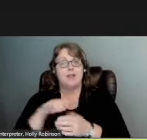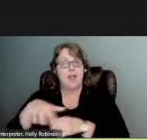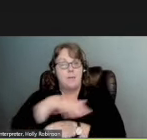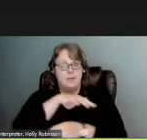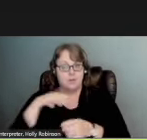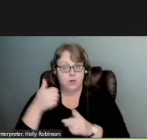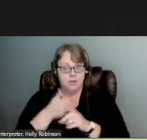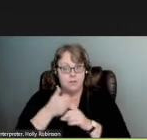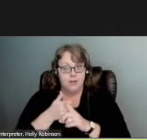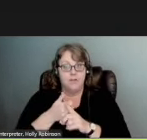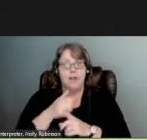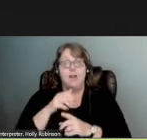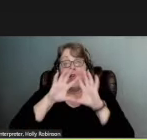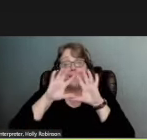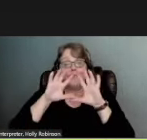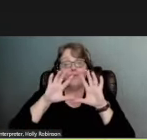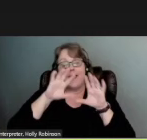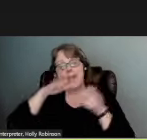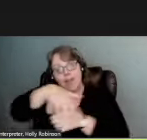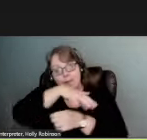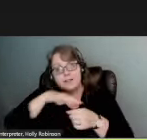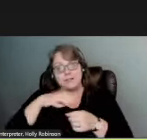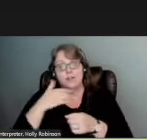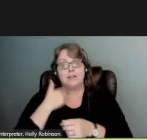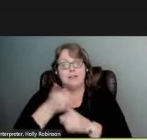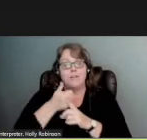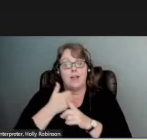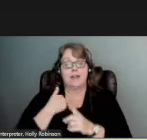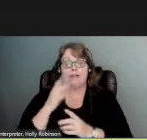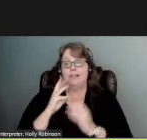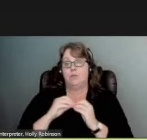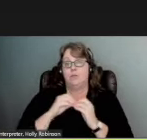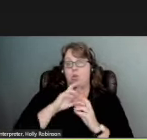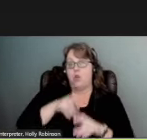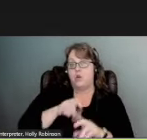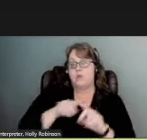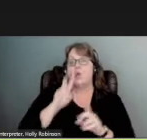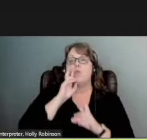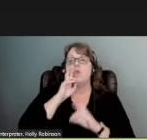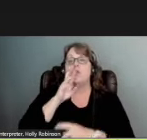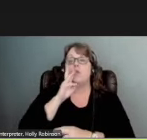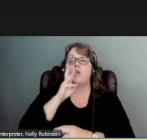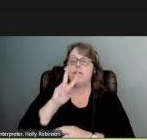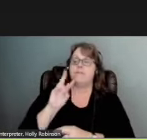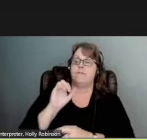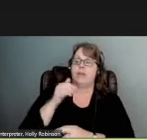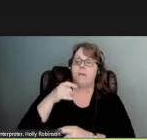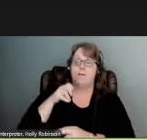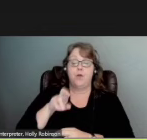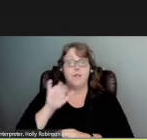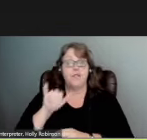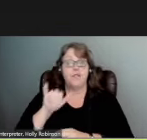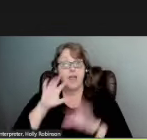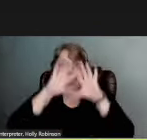and the atmosphere actually has six times more water than rivers it's just stored as water vapor and the great thing about the atmosphere is